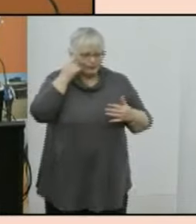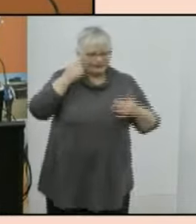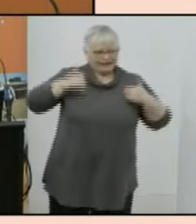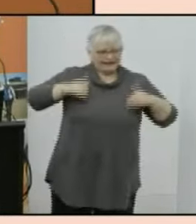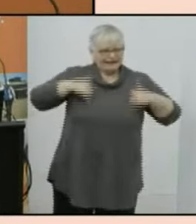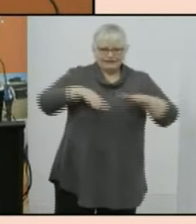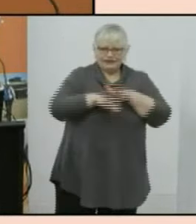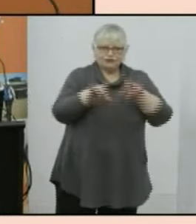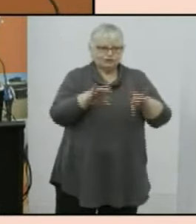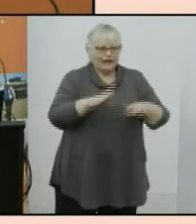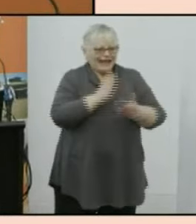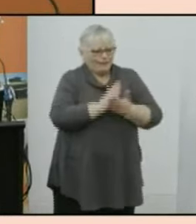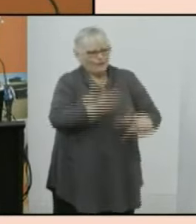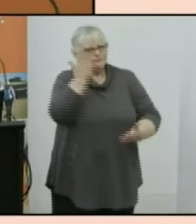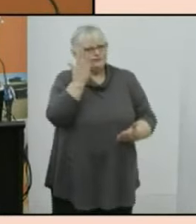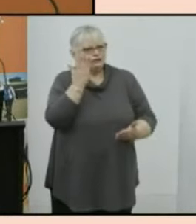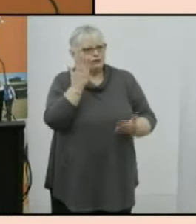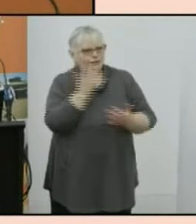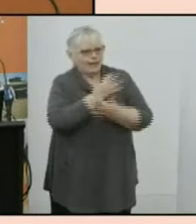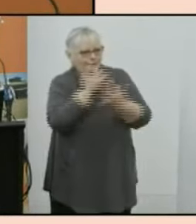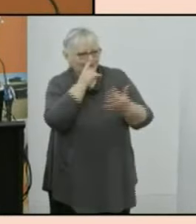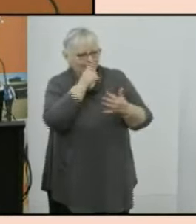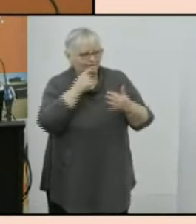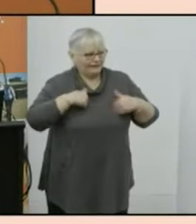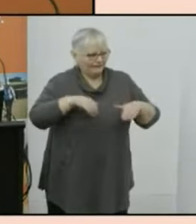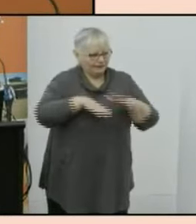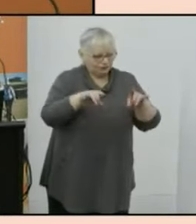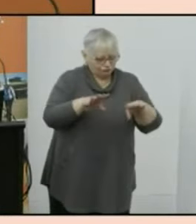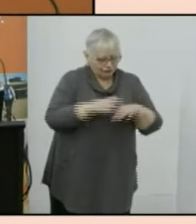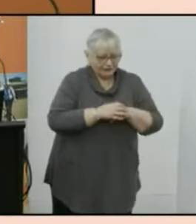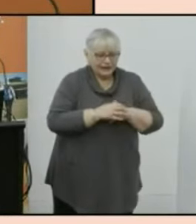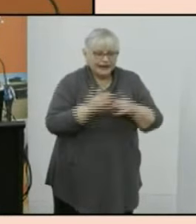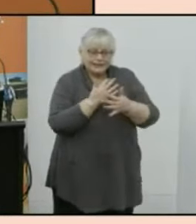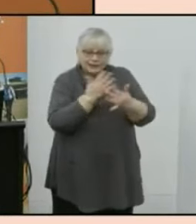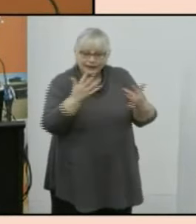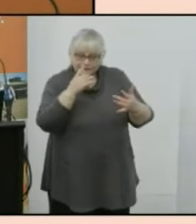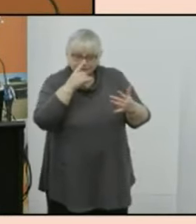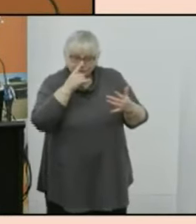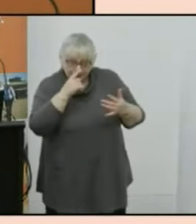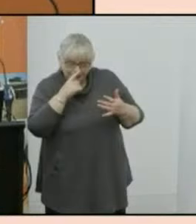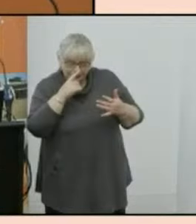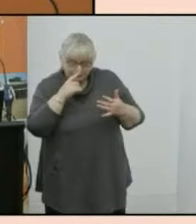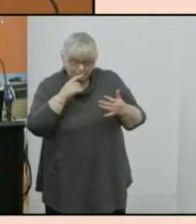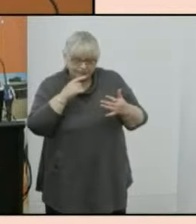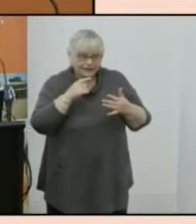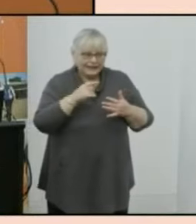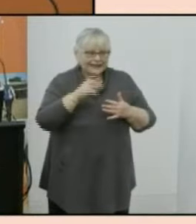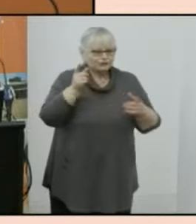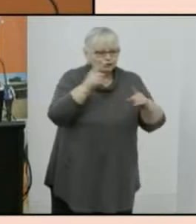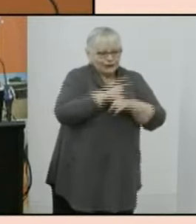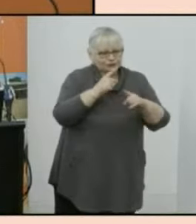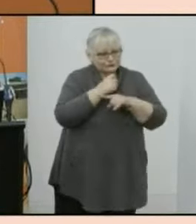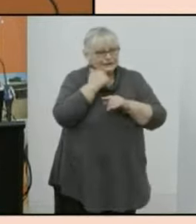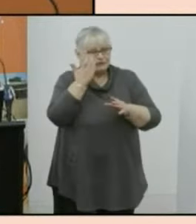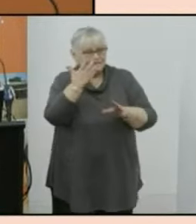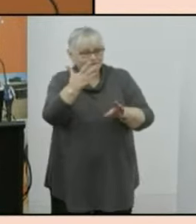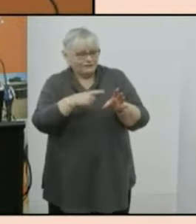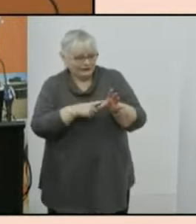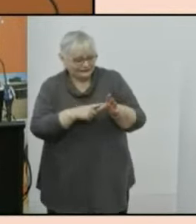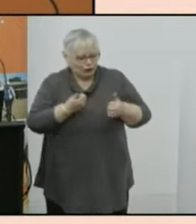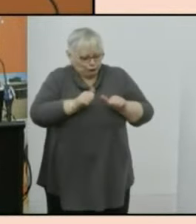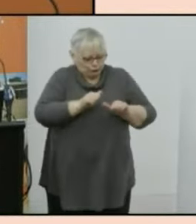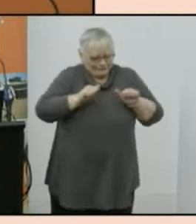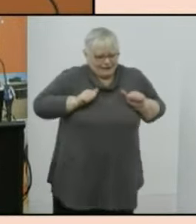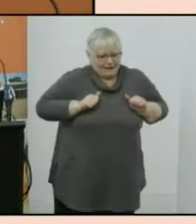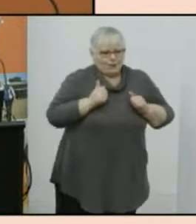australia's official population estimate the estimated resident population is re-based every five years using the